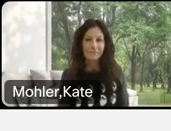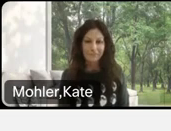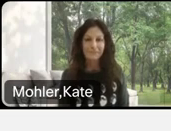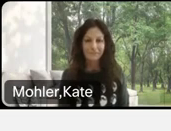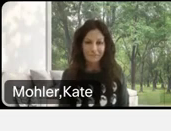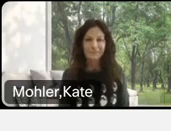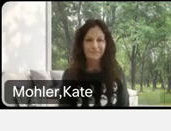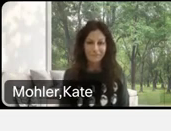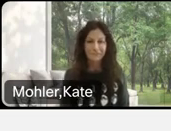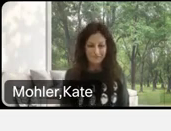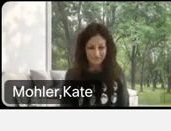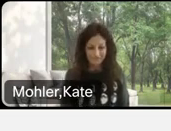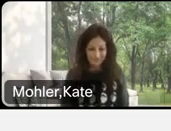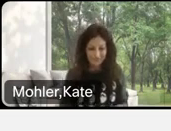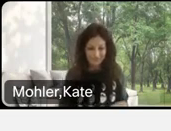benefits everyone.